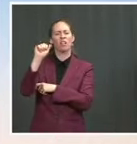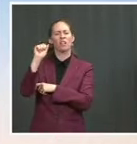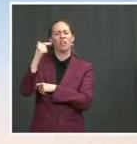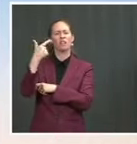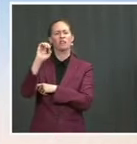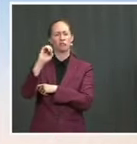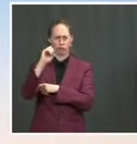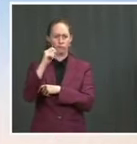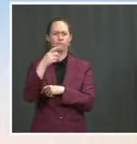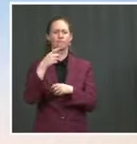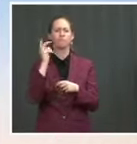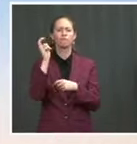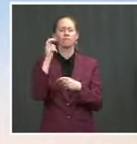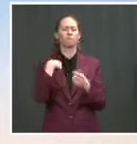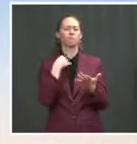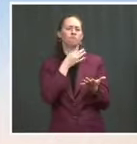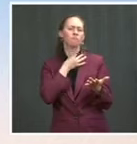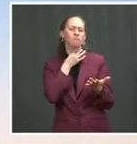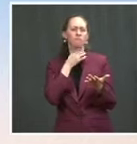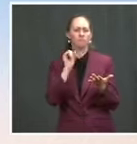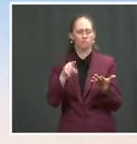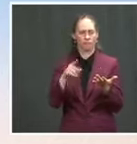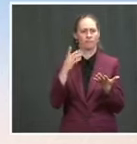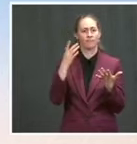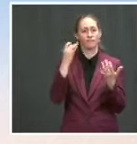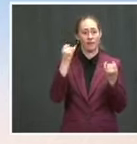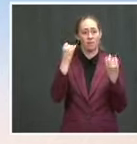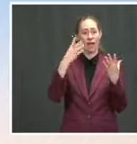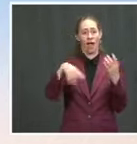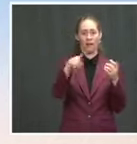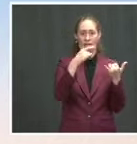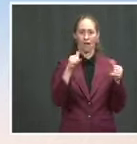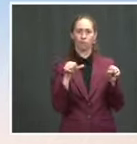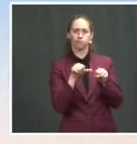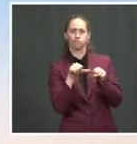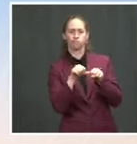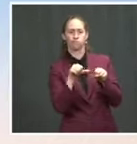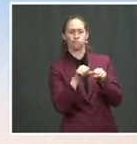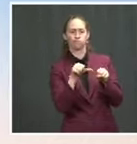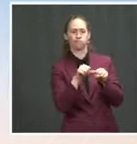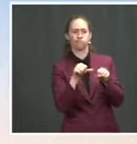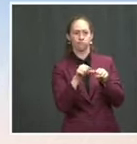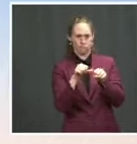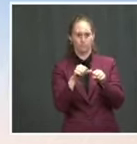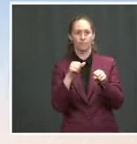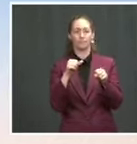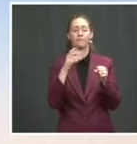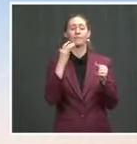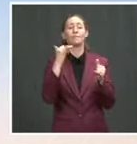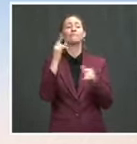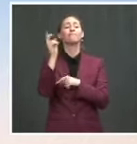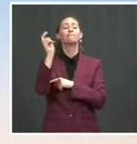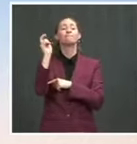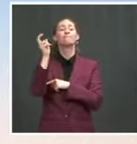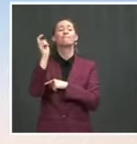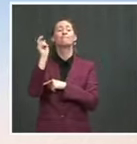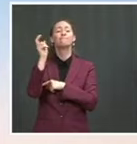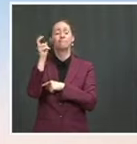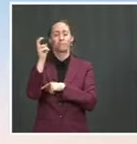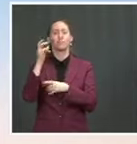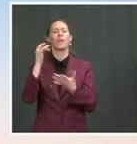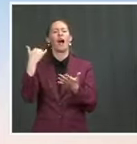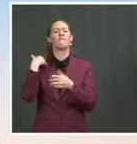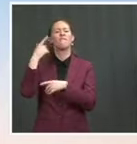it level set because people who fill up their cars with gasoline pay into the highway trust fund for the 18.3 cent per gallon excise tax? People who drive electric